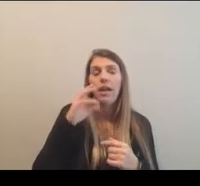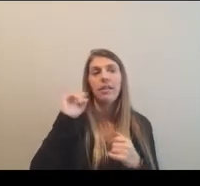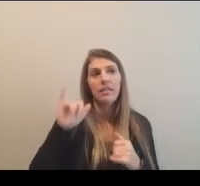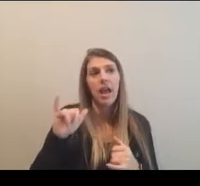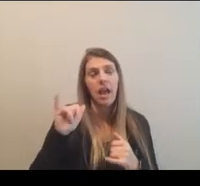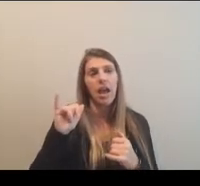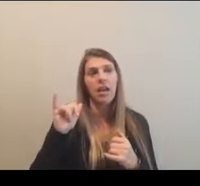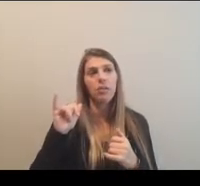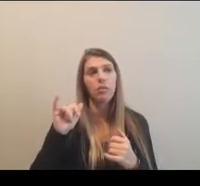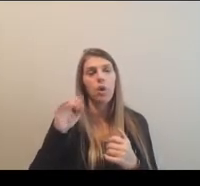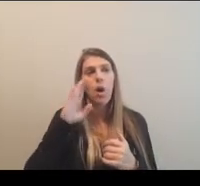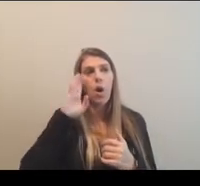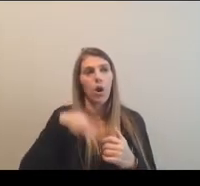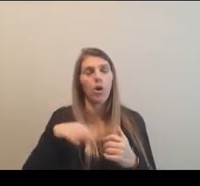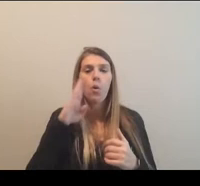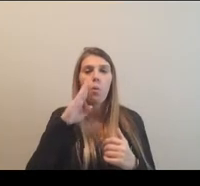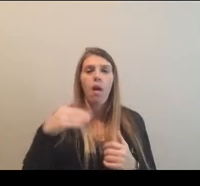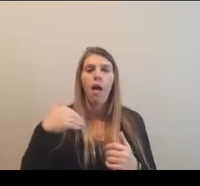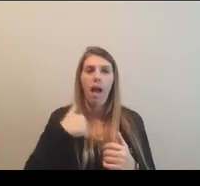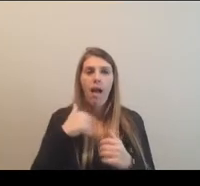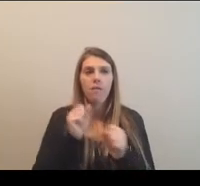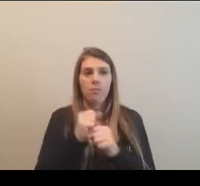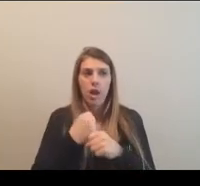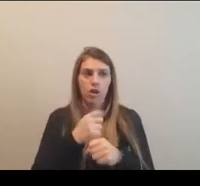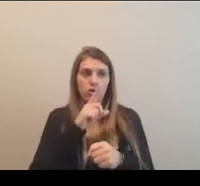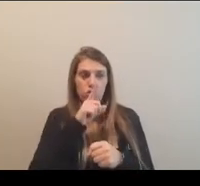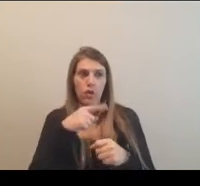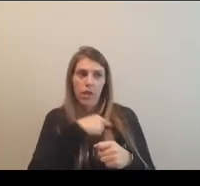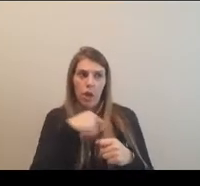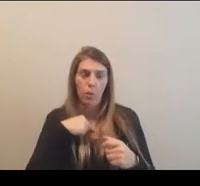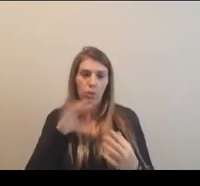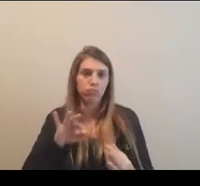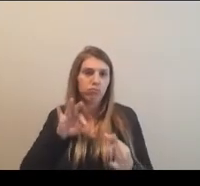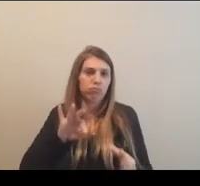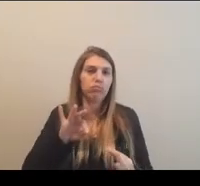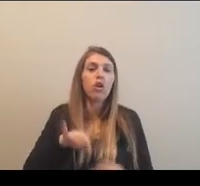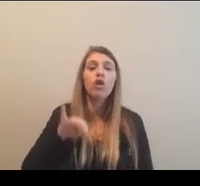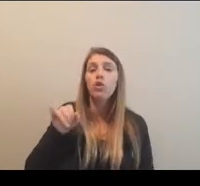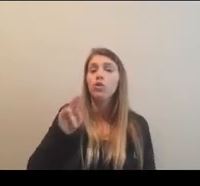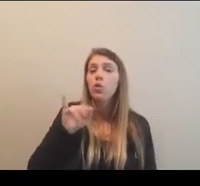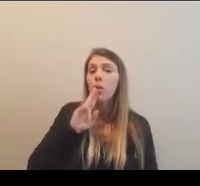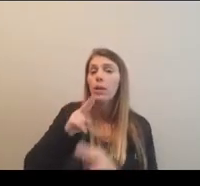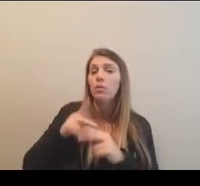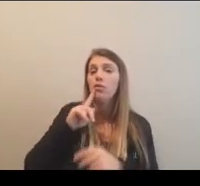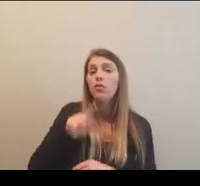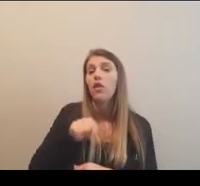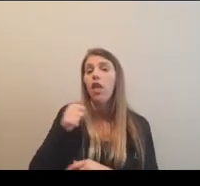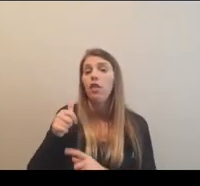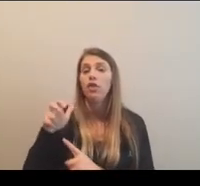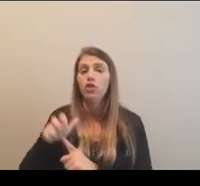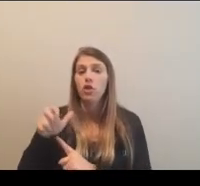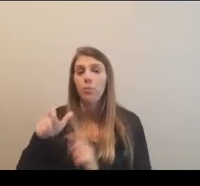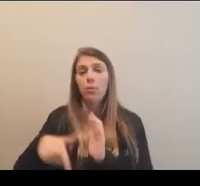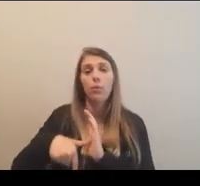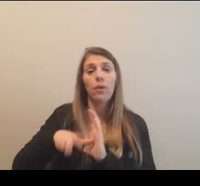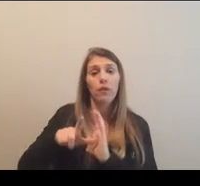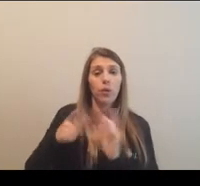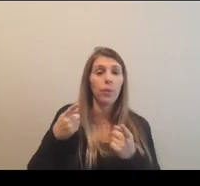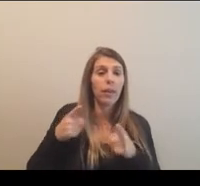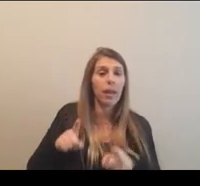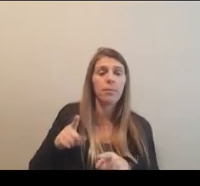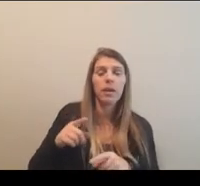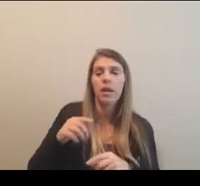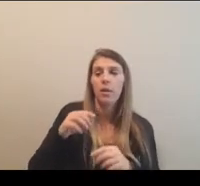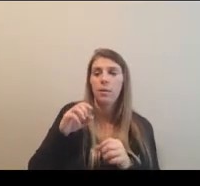scrutiny that comes with that appropriately. So, Joni noted for the other championships, uh, the review that took place around